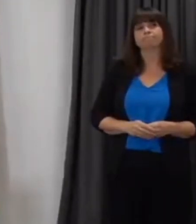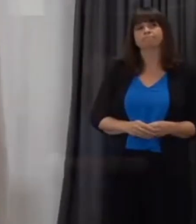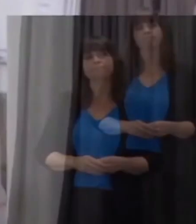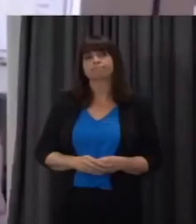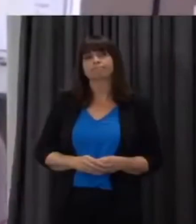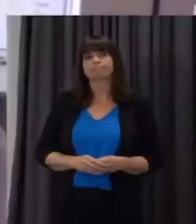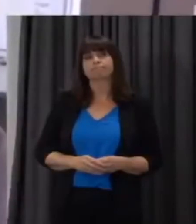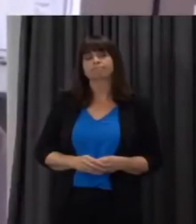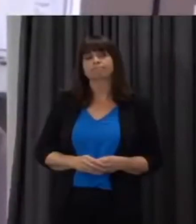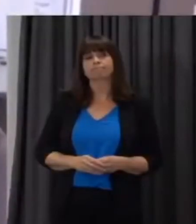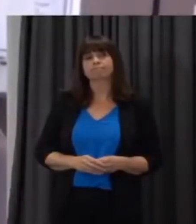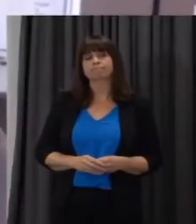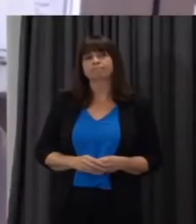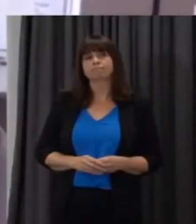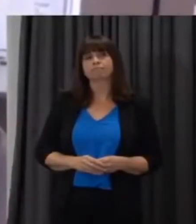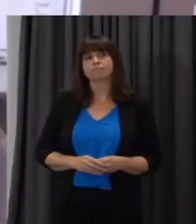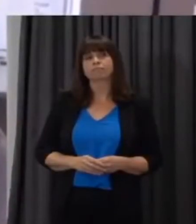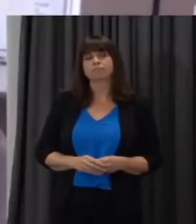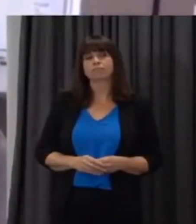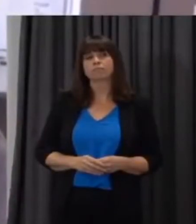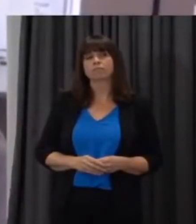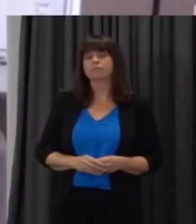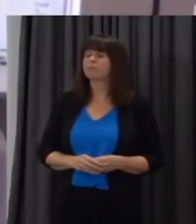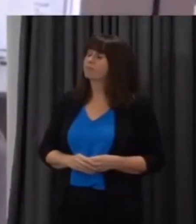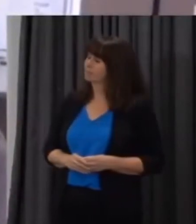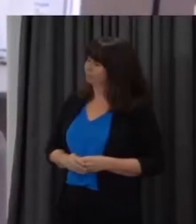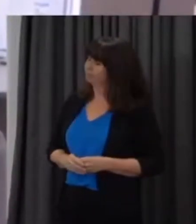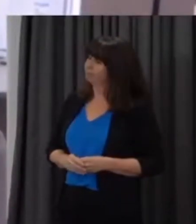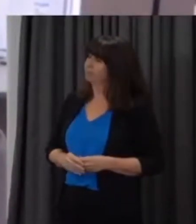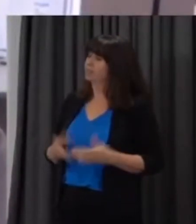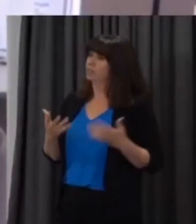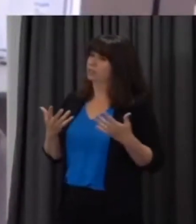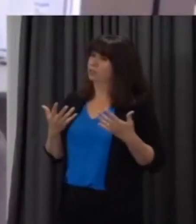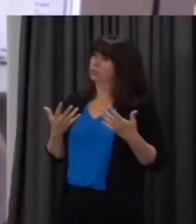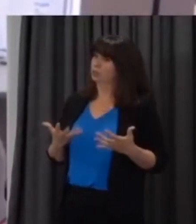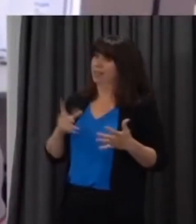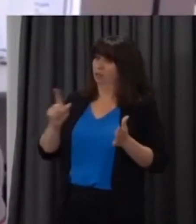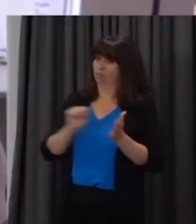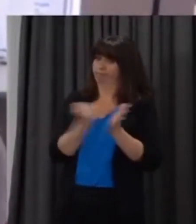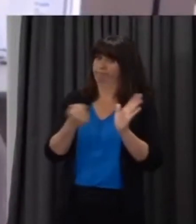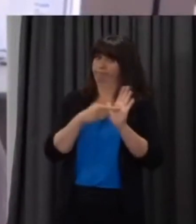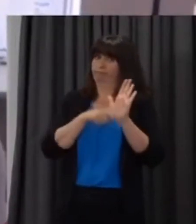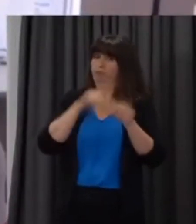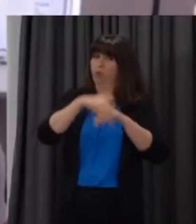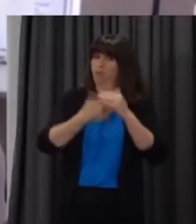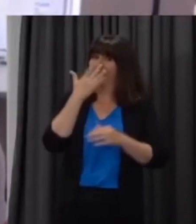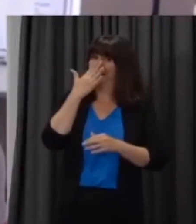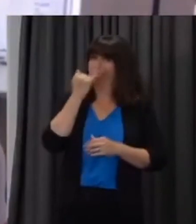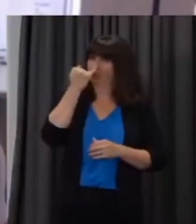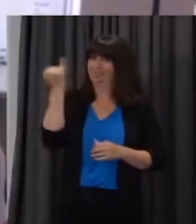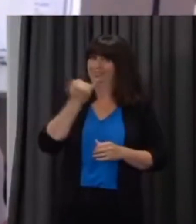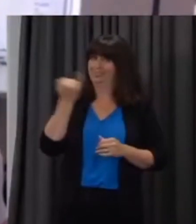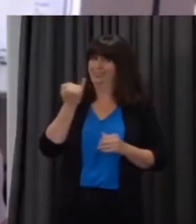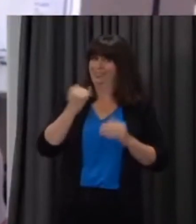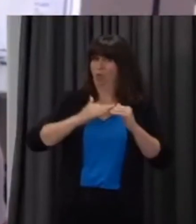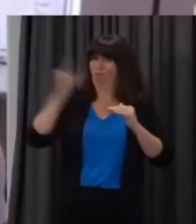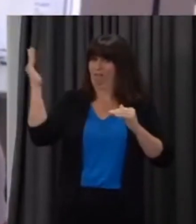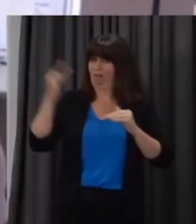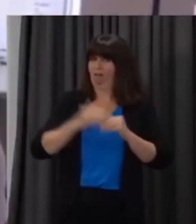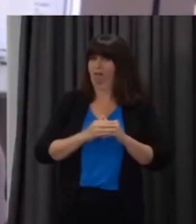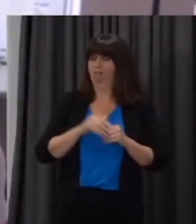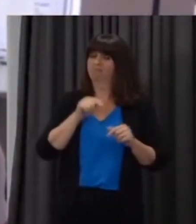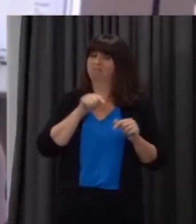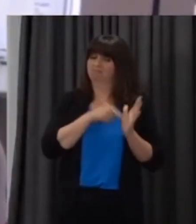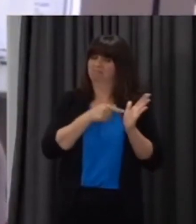Thank you. The plan that you've published today for post-16, it mentions the fact that about a quarter